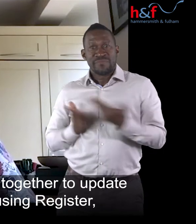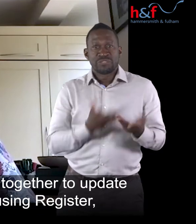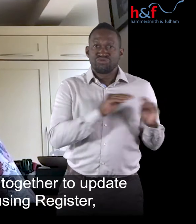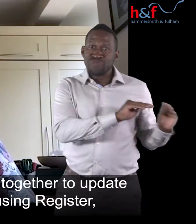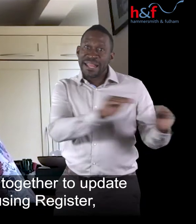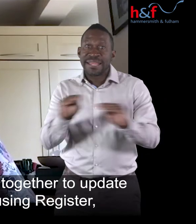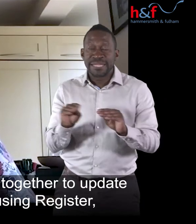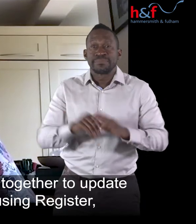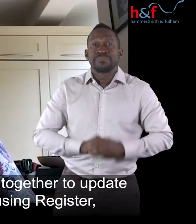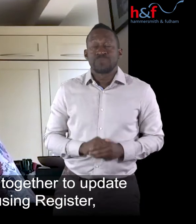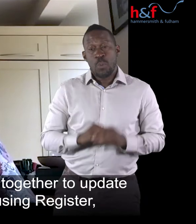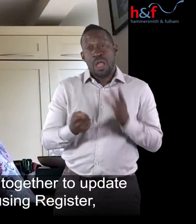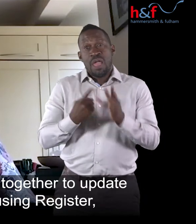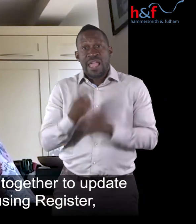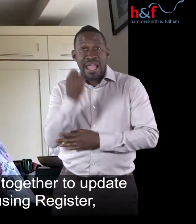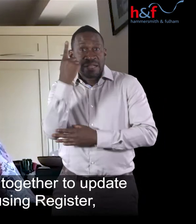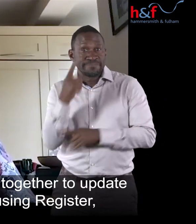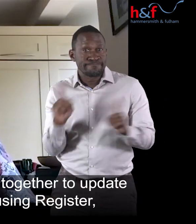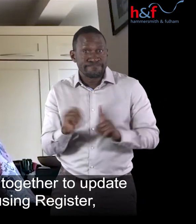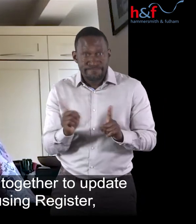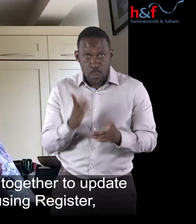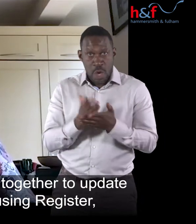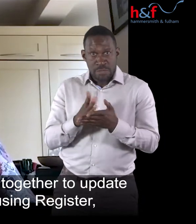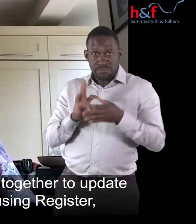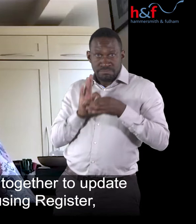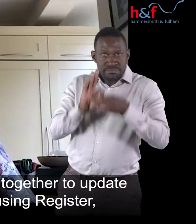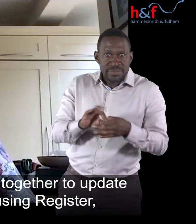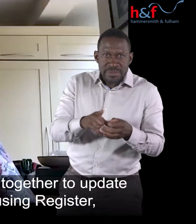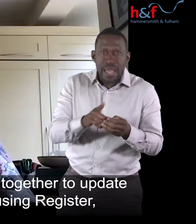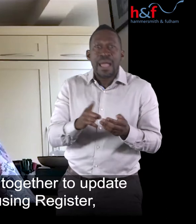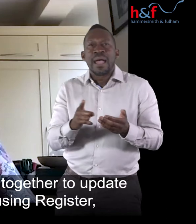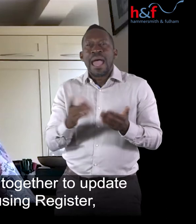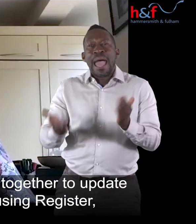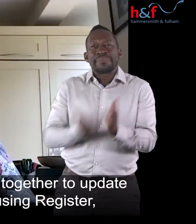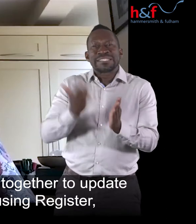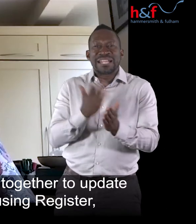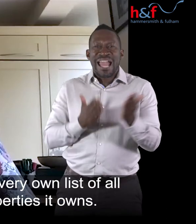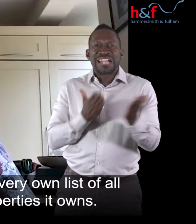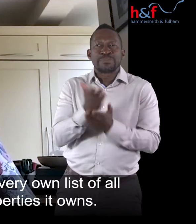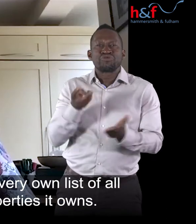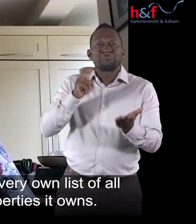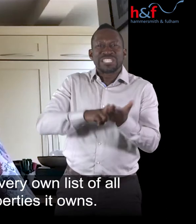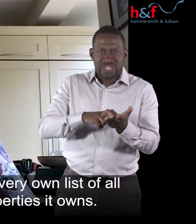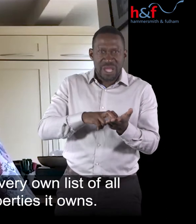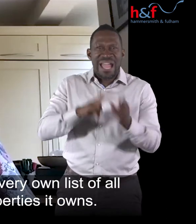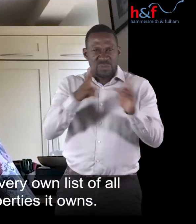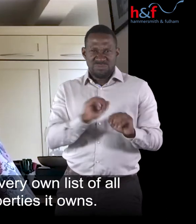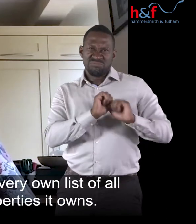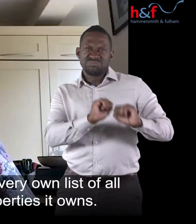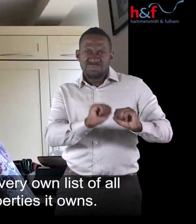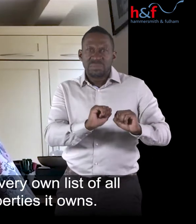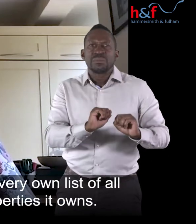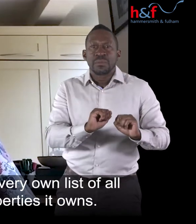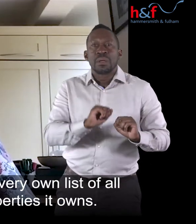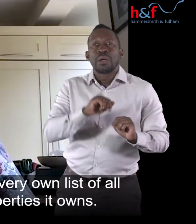is to work together to update the accessible housing register the Council very own that